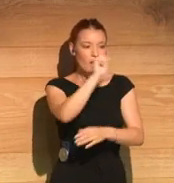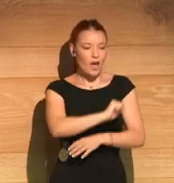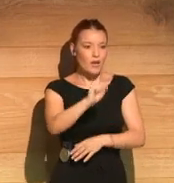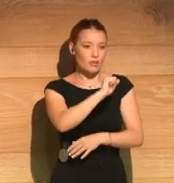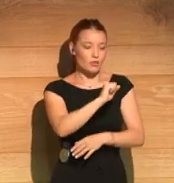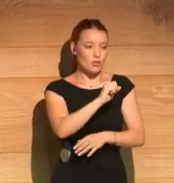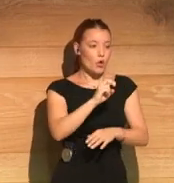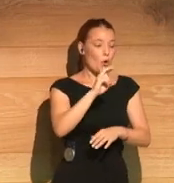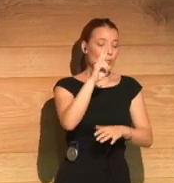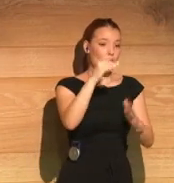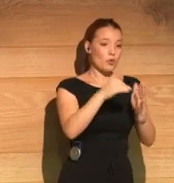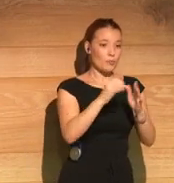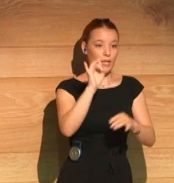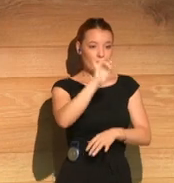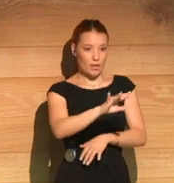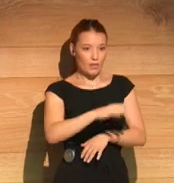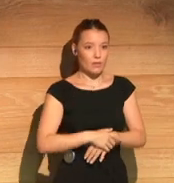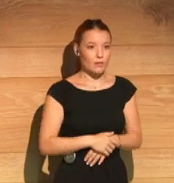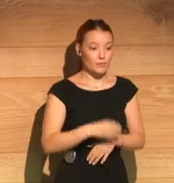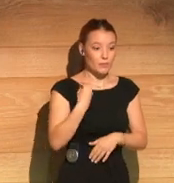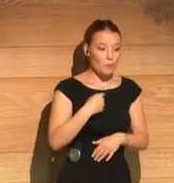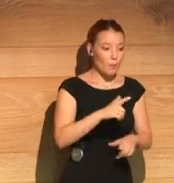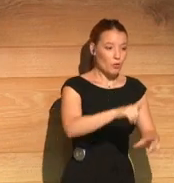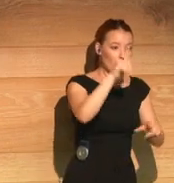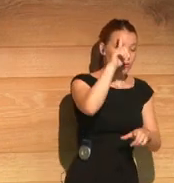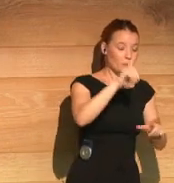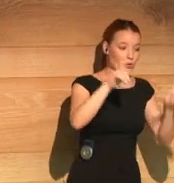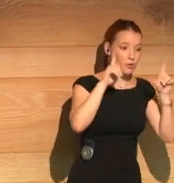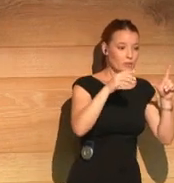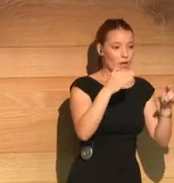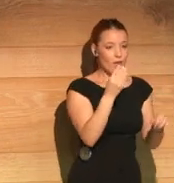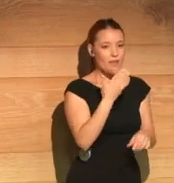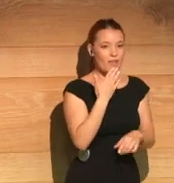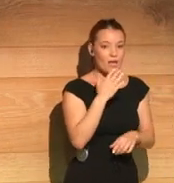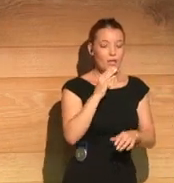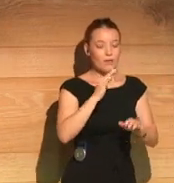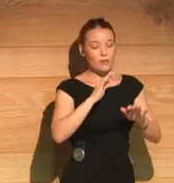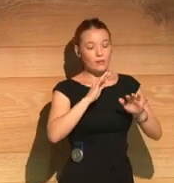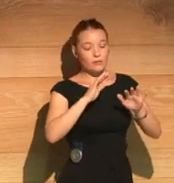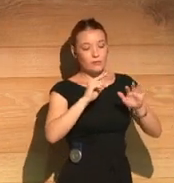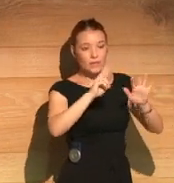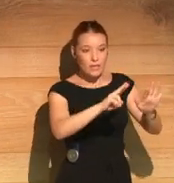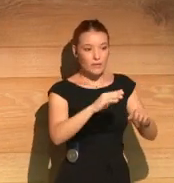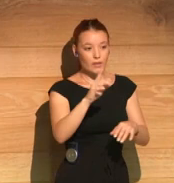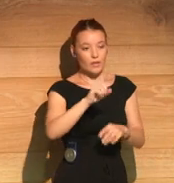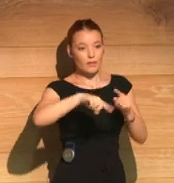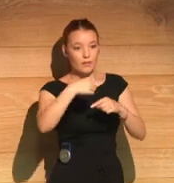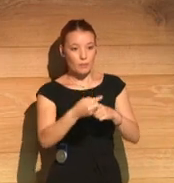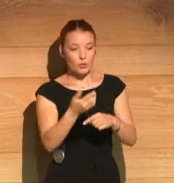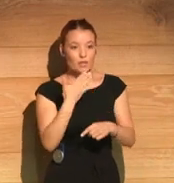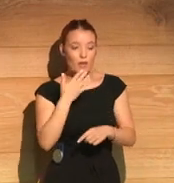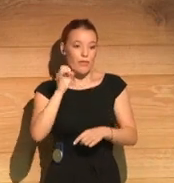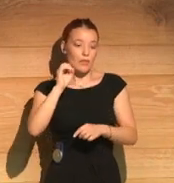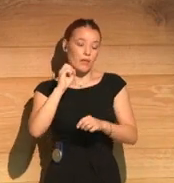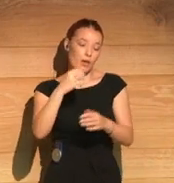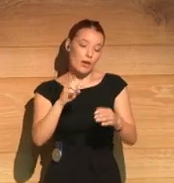right up to 2015. So the main character, we know him when he's seven, when he's 14, when he's 21, in seven-year lapses, and so on and